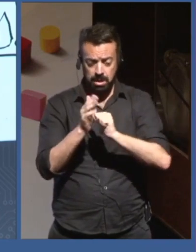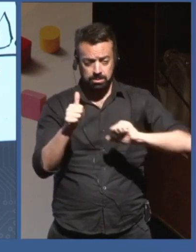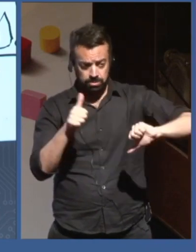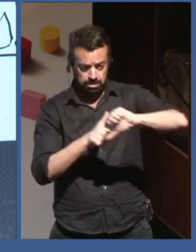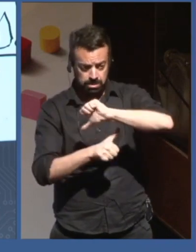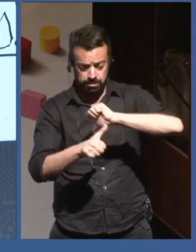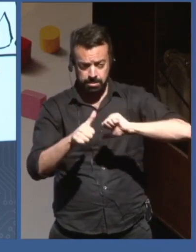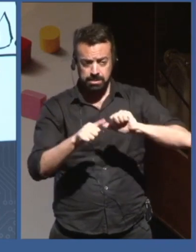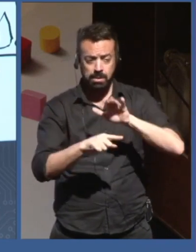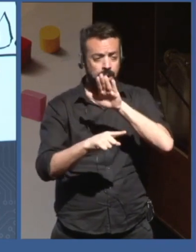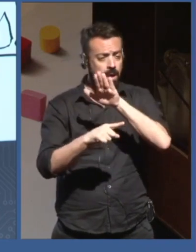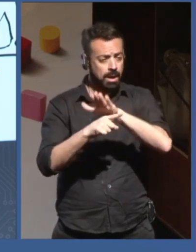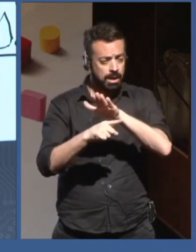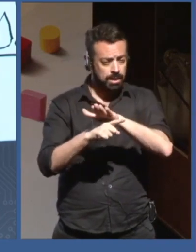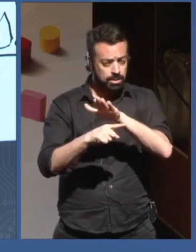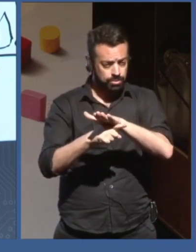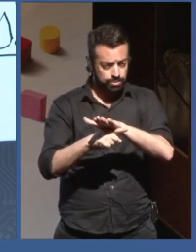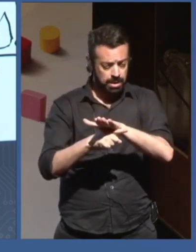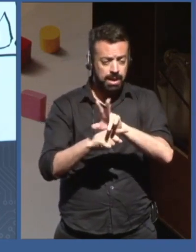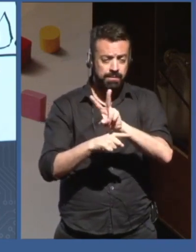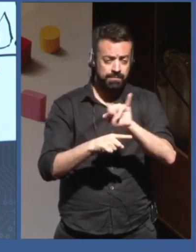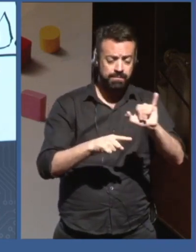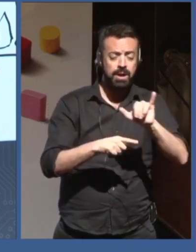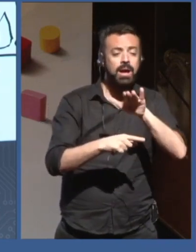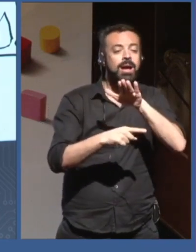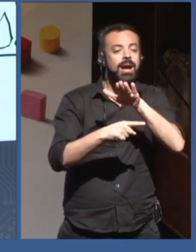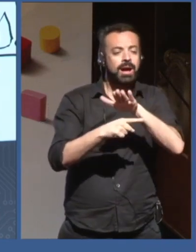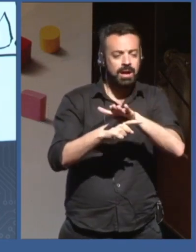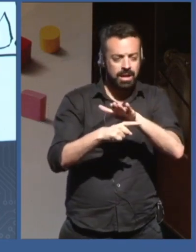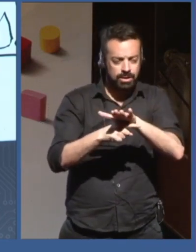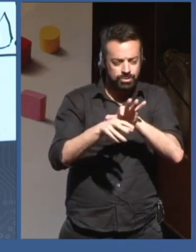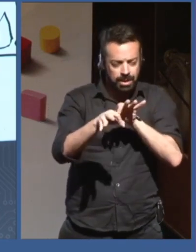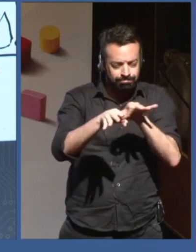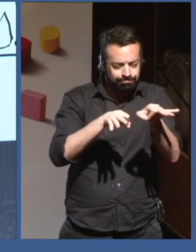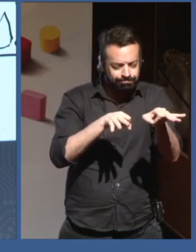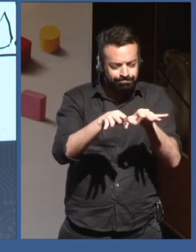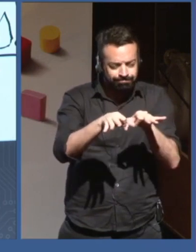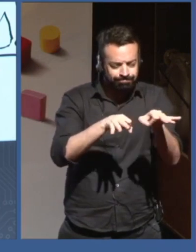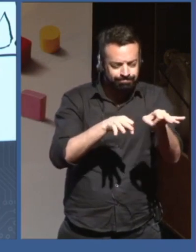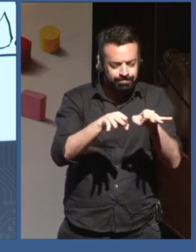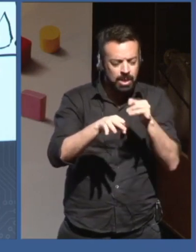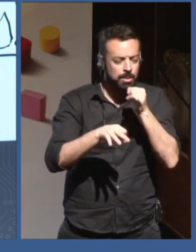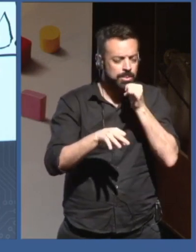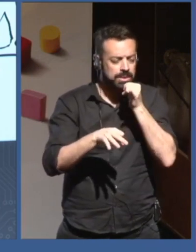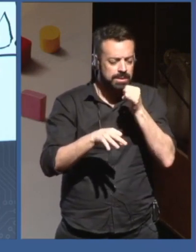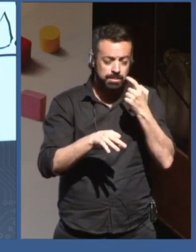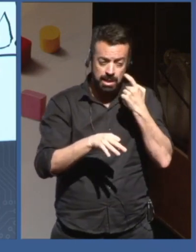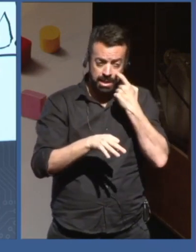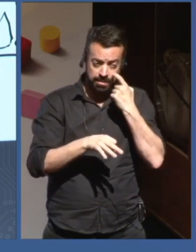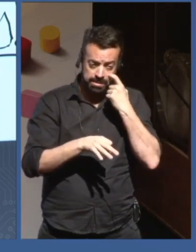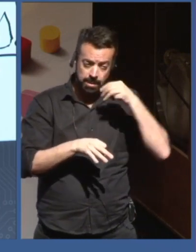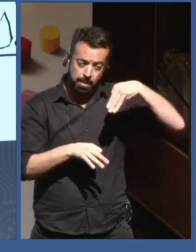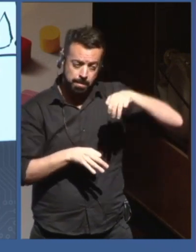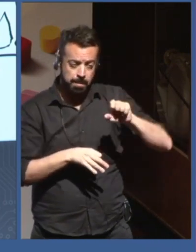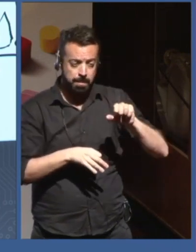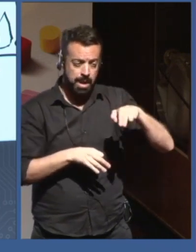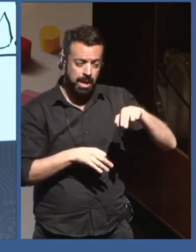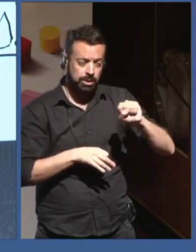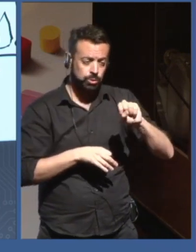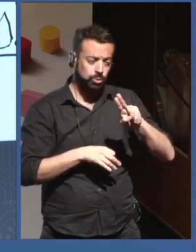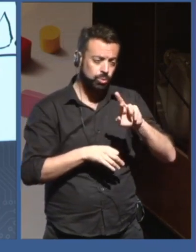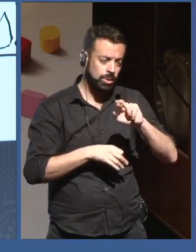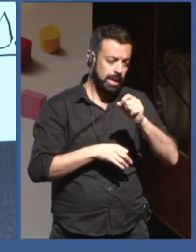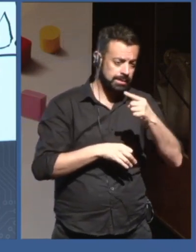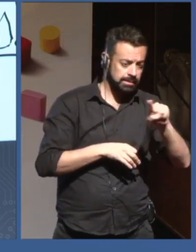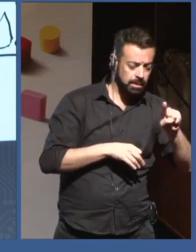hear a lot about measuring the SDGs, the sustainable development goals, and that with the data revolution, we're going to get better at measuring the SDGs, and that somehow there will